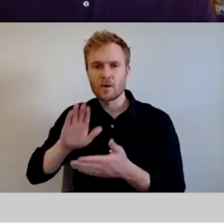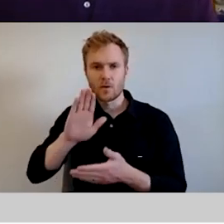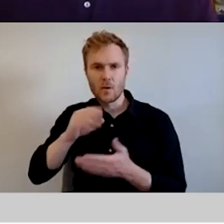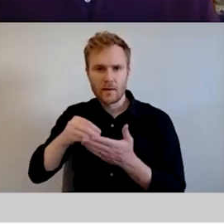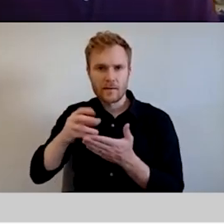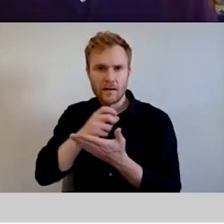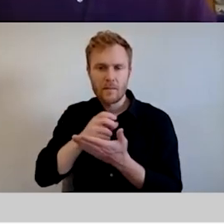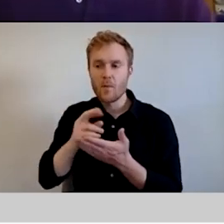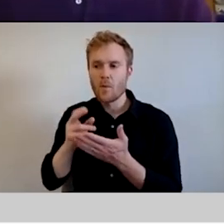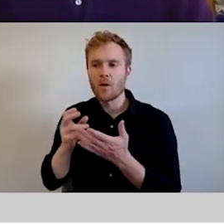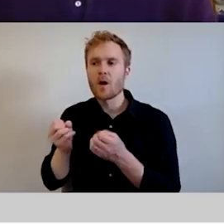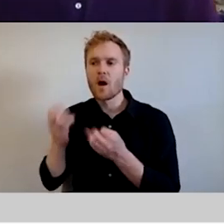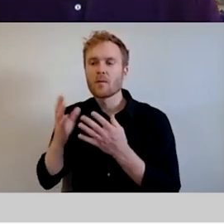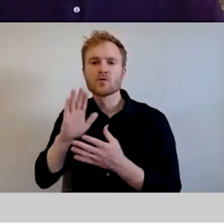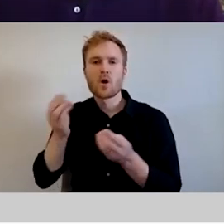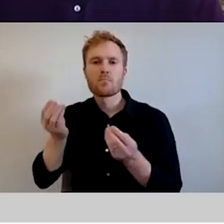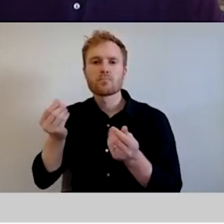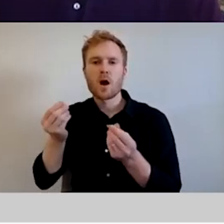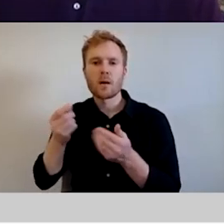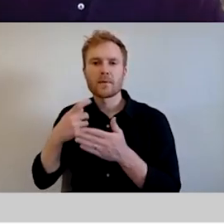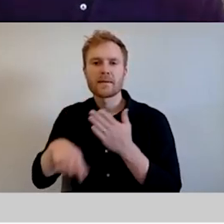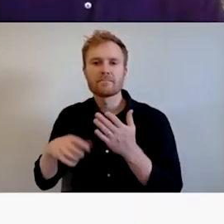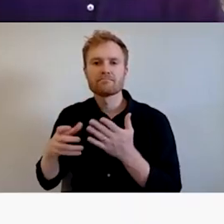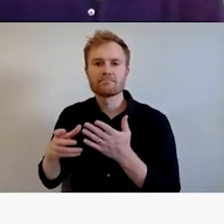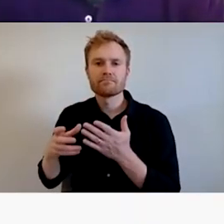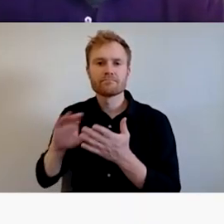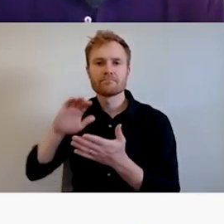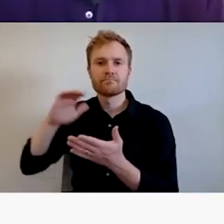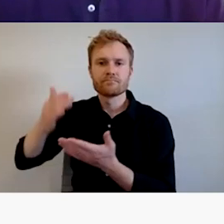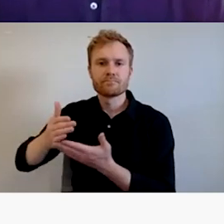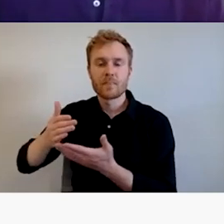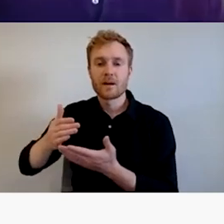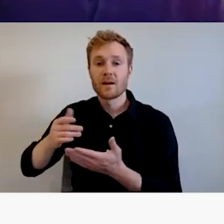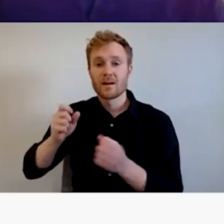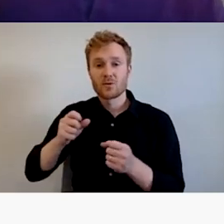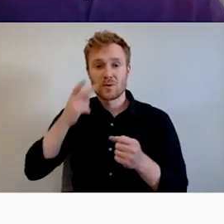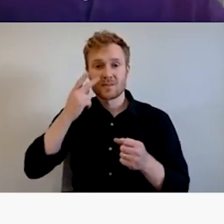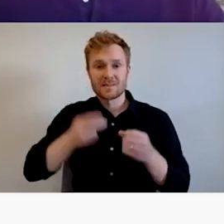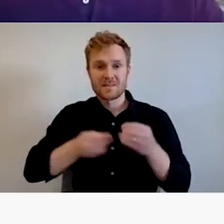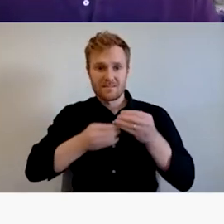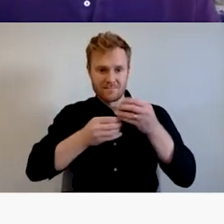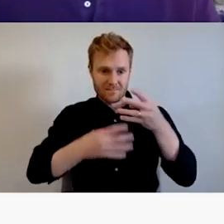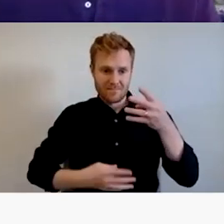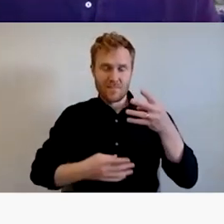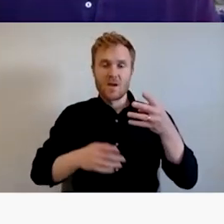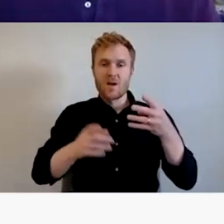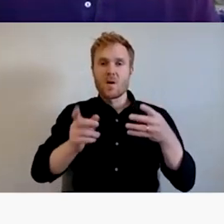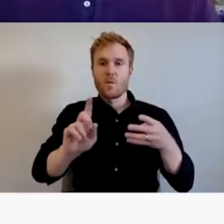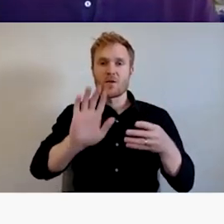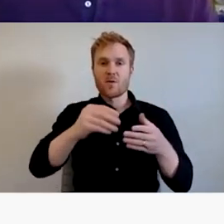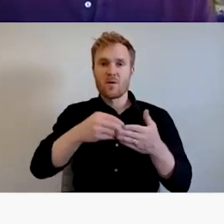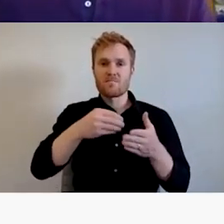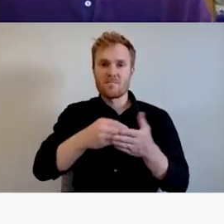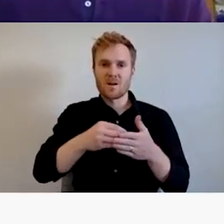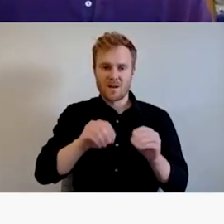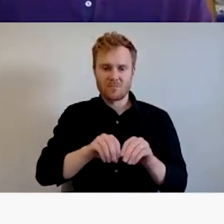property. And you kind of get an itemized estimated receipt of sorts on where your dollars that you contribute to the city and taxes, where